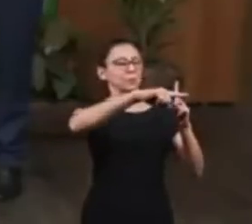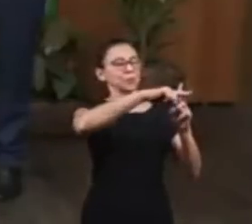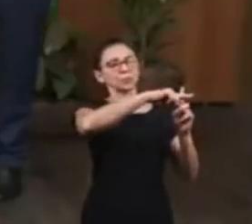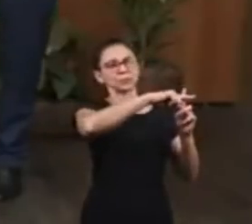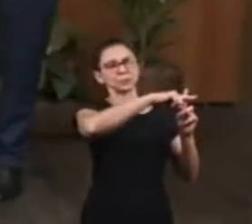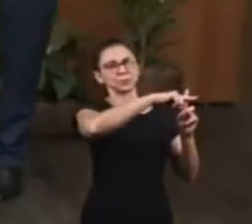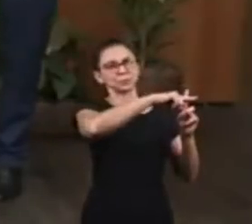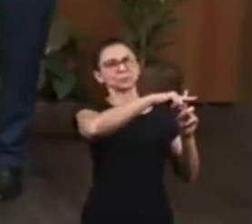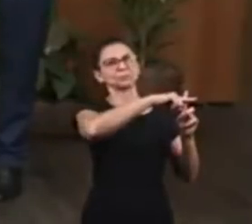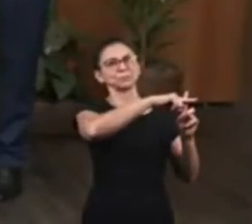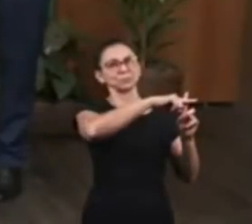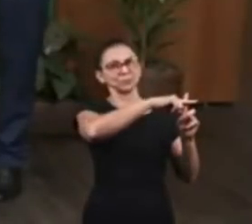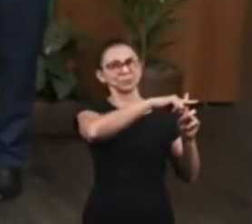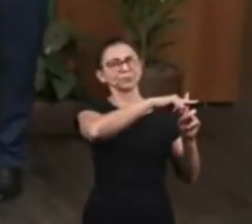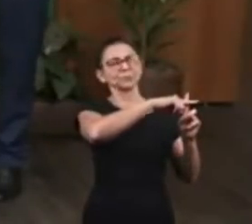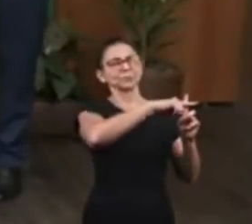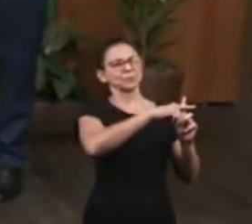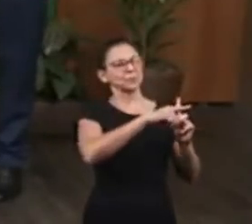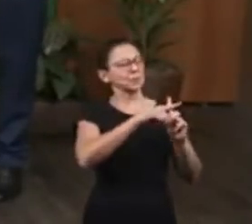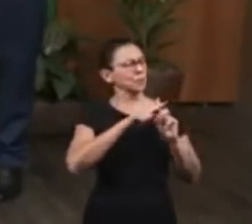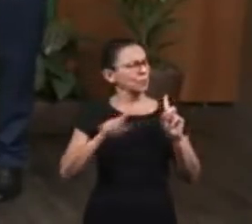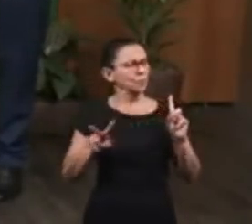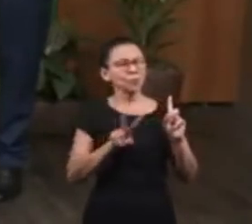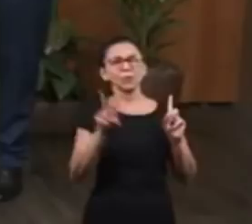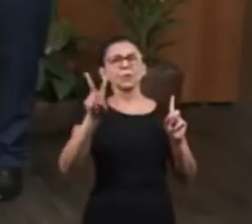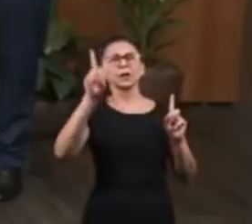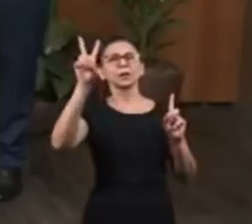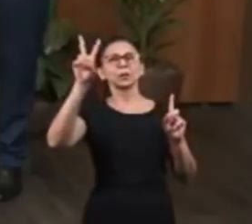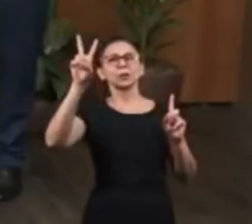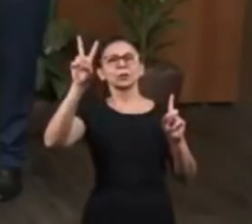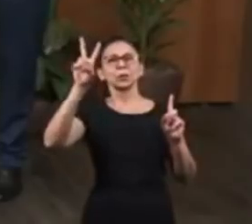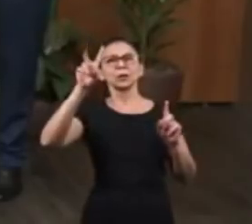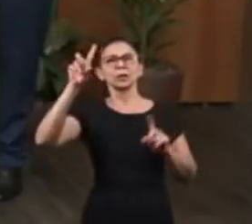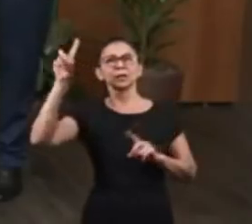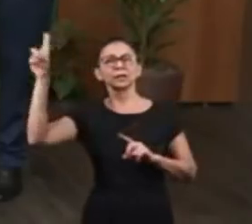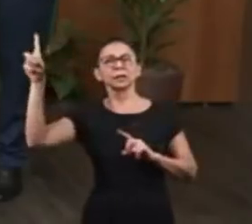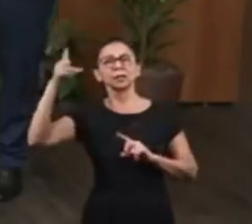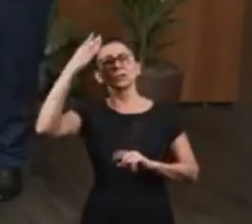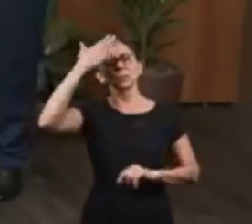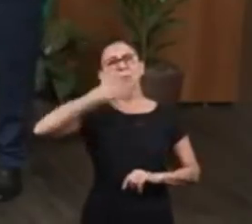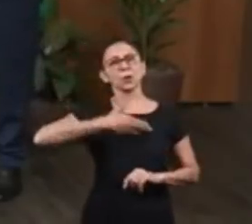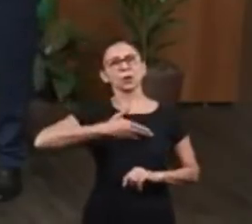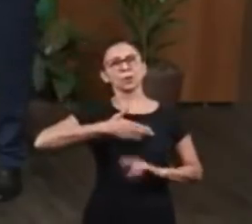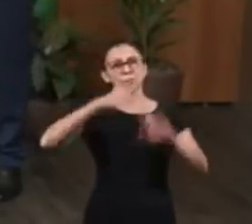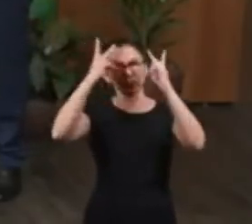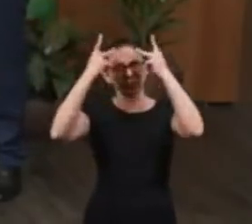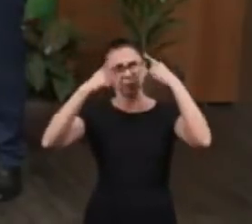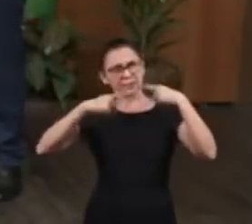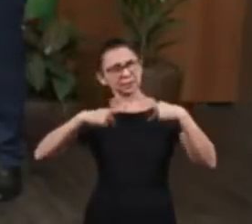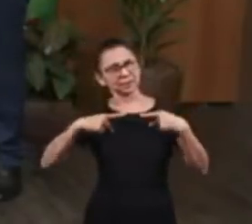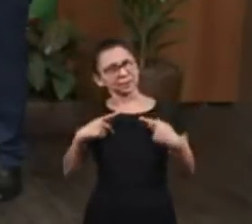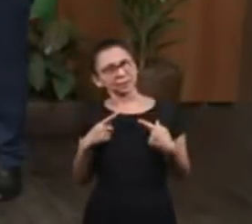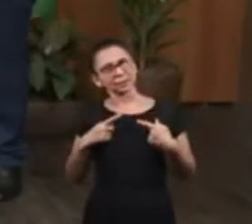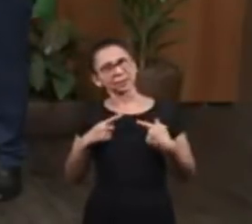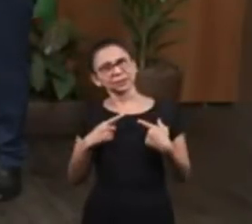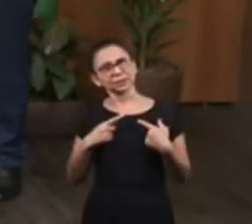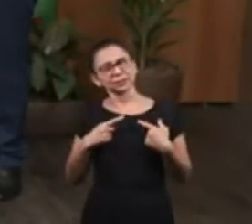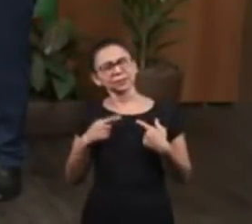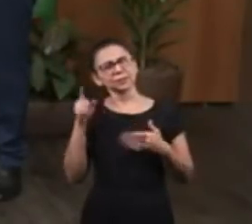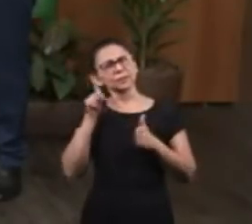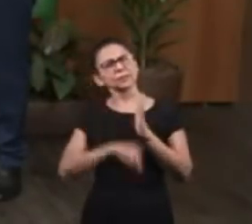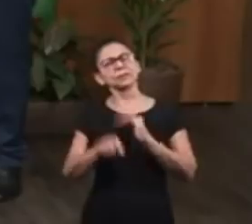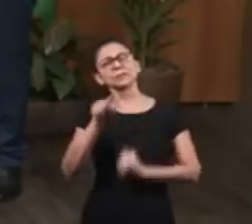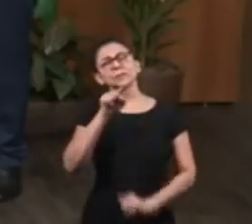This is the value from God to man. Now, I ask you a question.